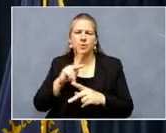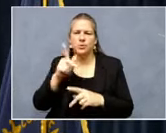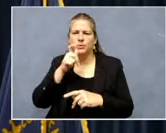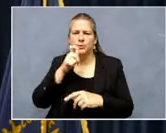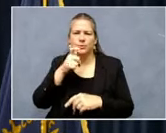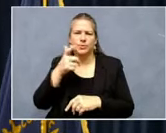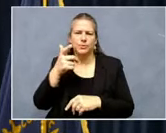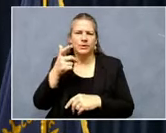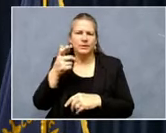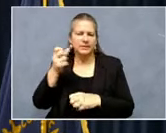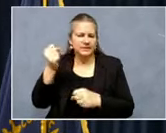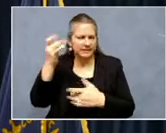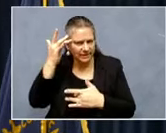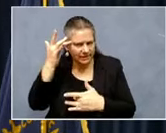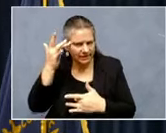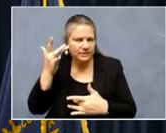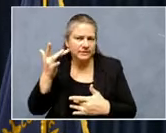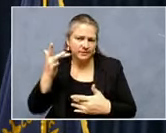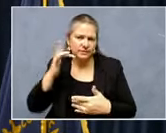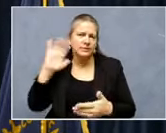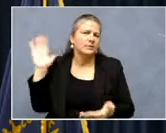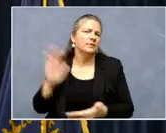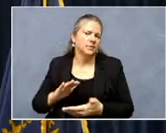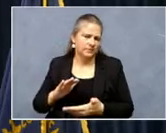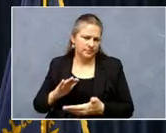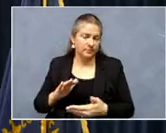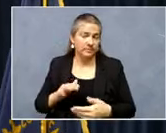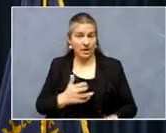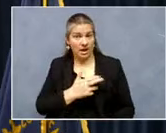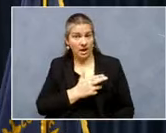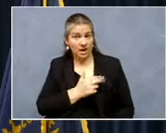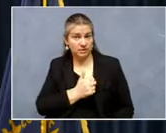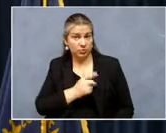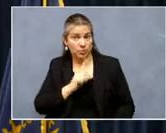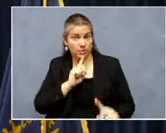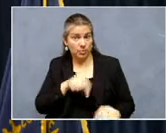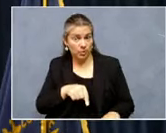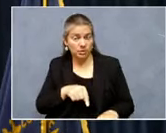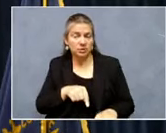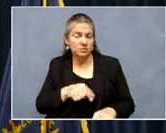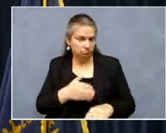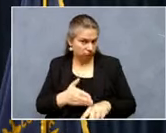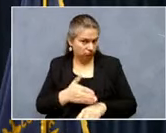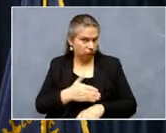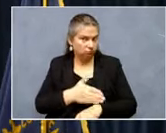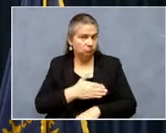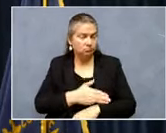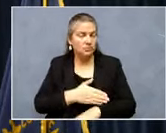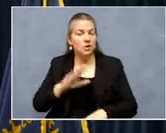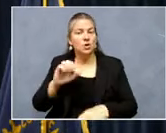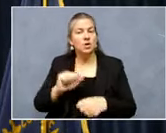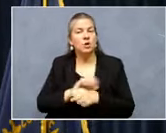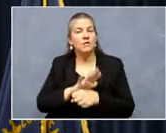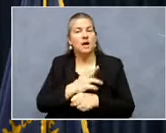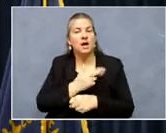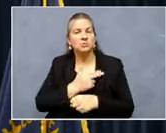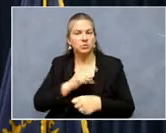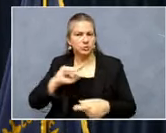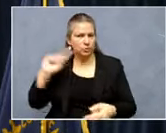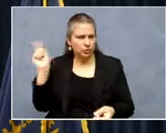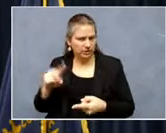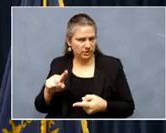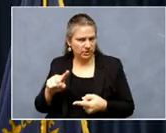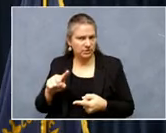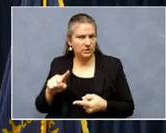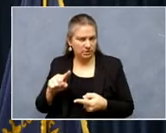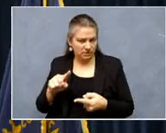Our hospital report, things are getting better. COVID hospitalizations have decreased 20% over the last seven days in